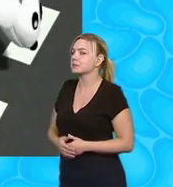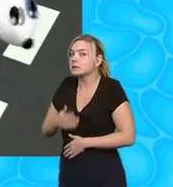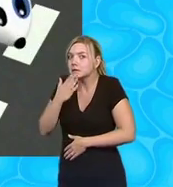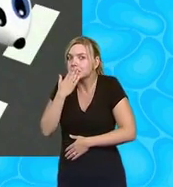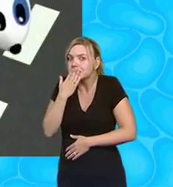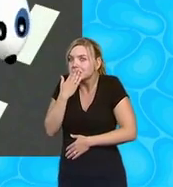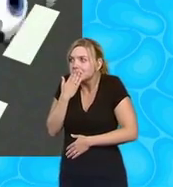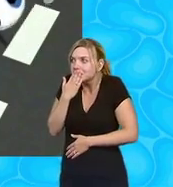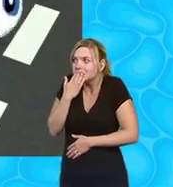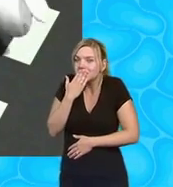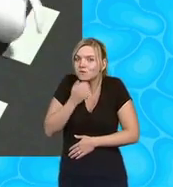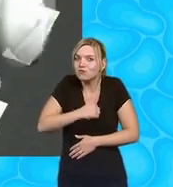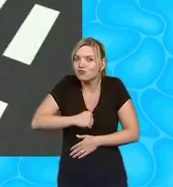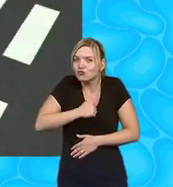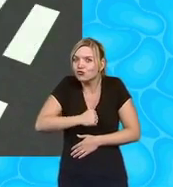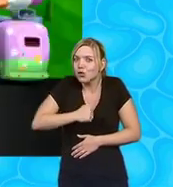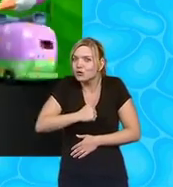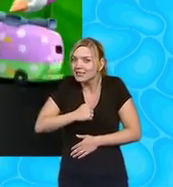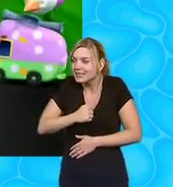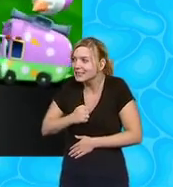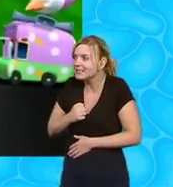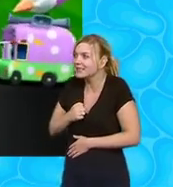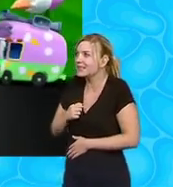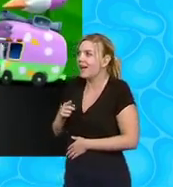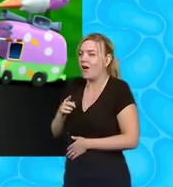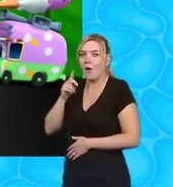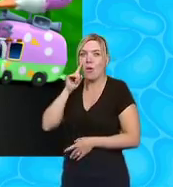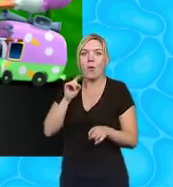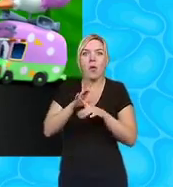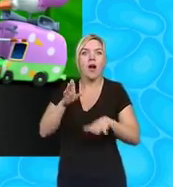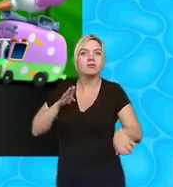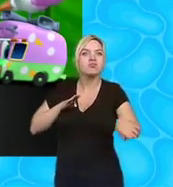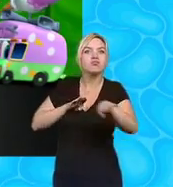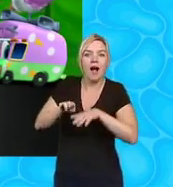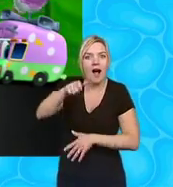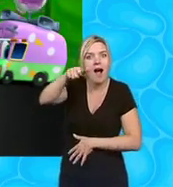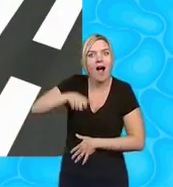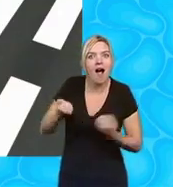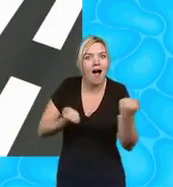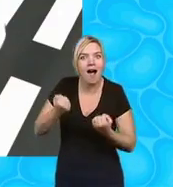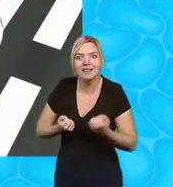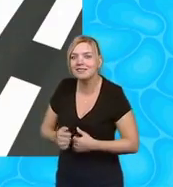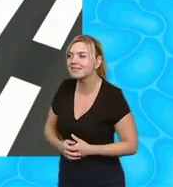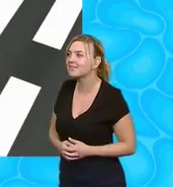oops sorry about that Scout haha he looks like he's got a racing stripe